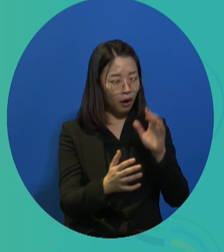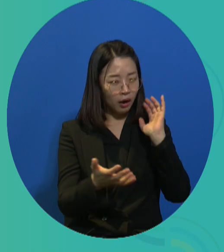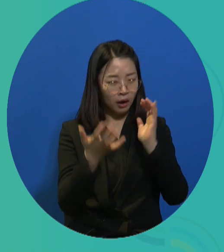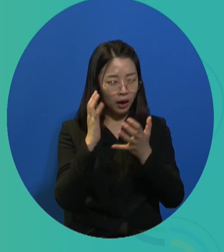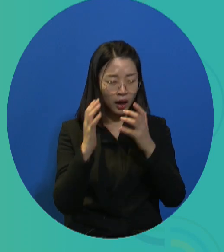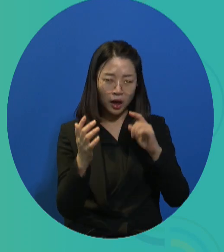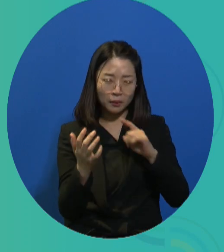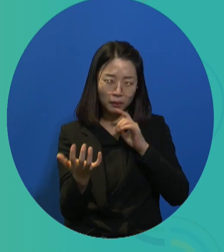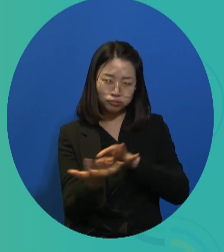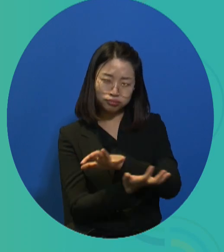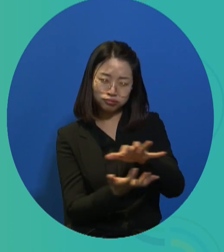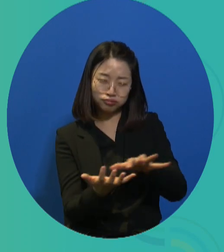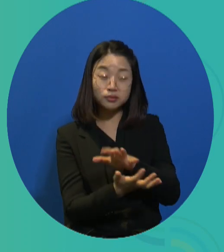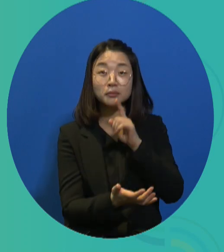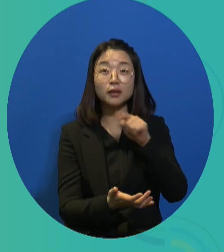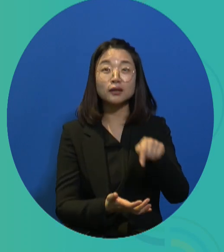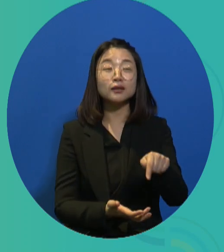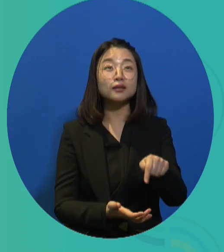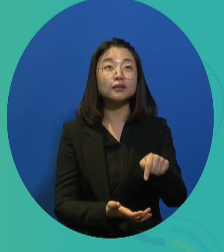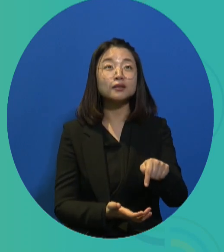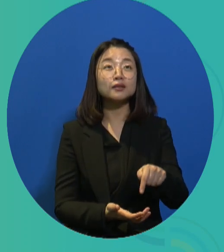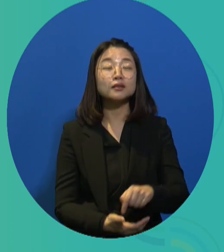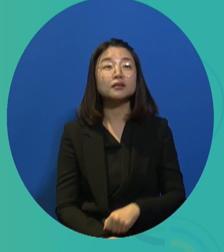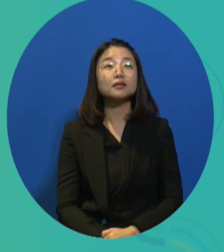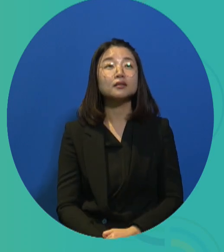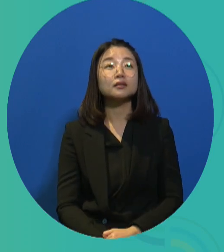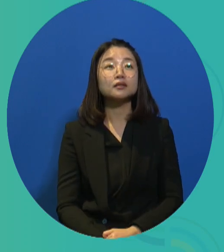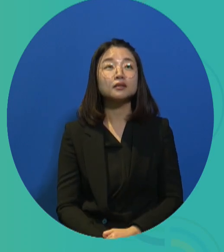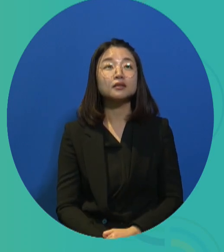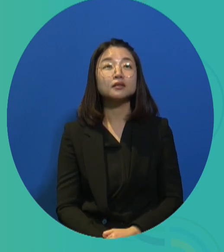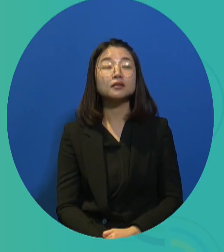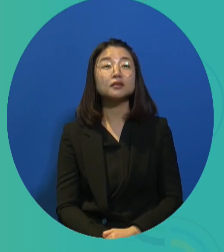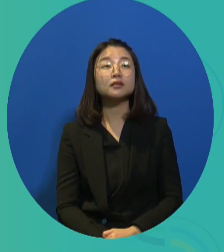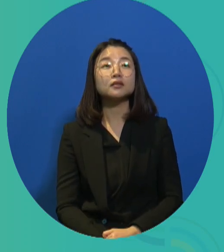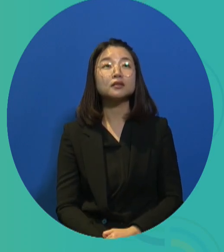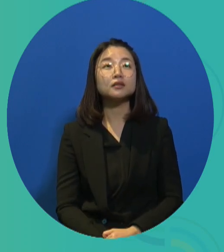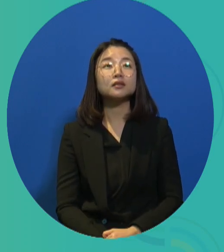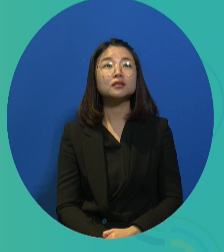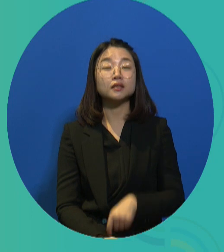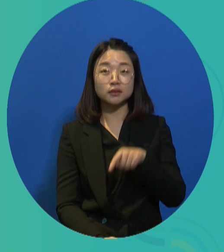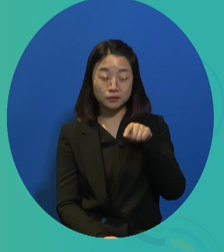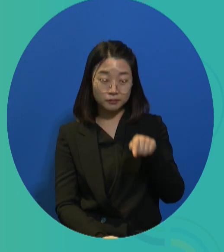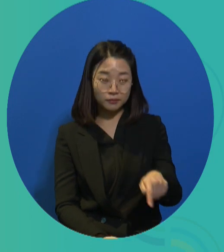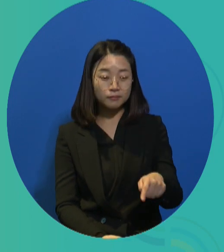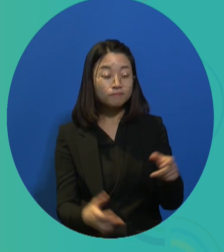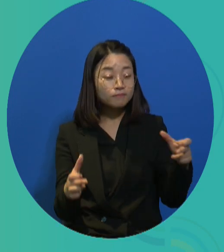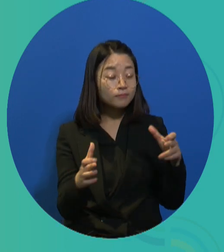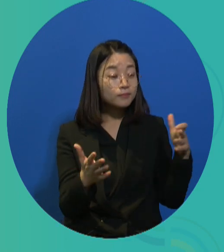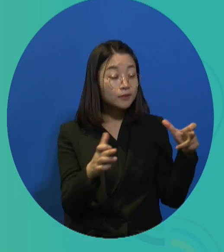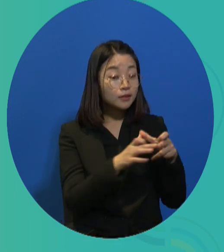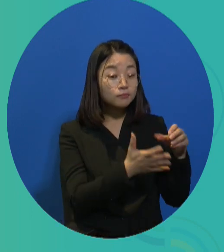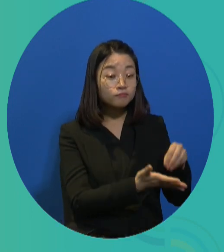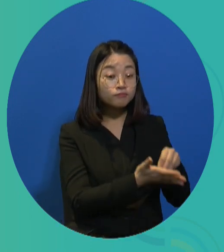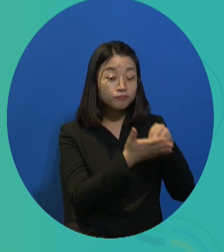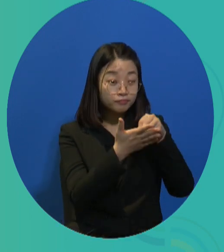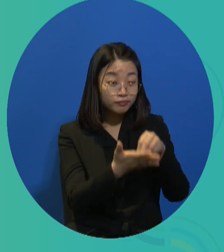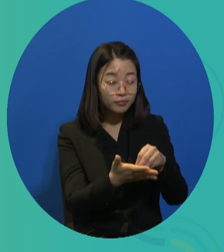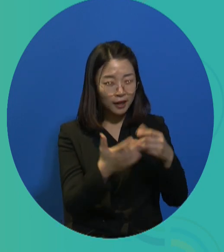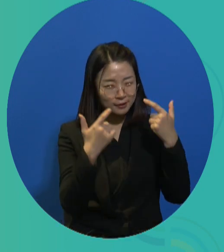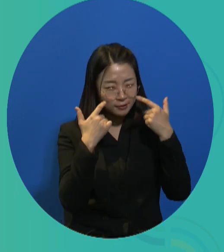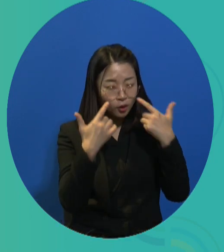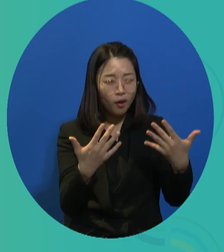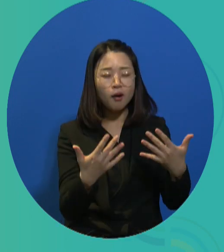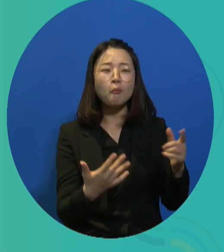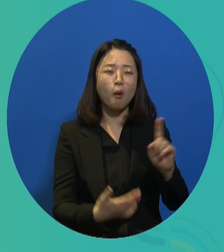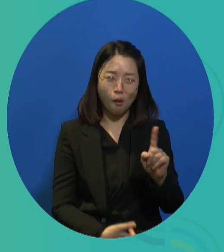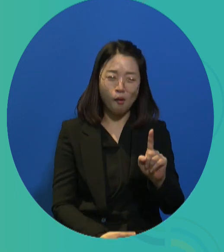confusion as to what this rights-based public work program or public employment program is all about. It is important